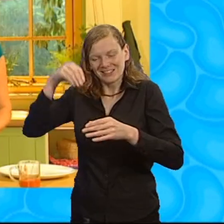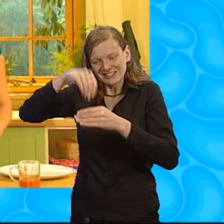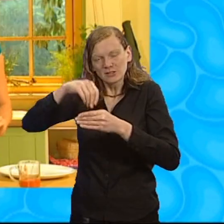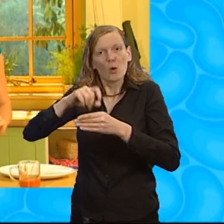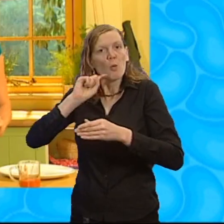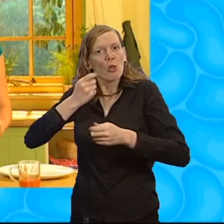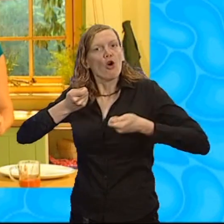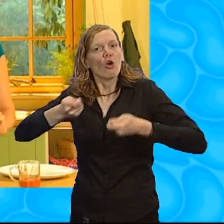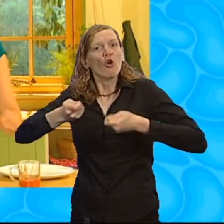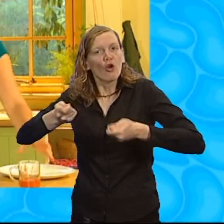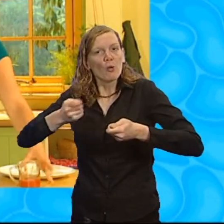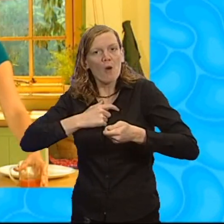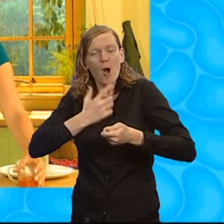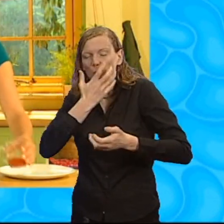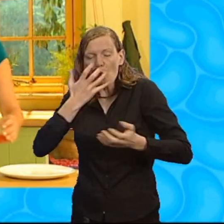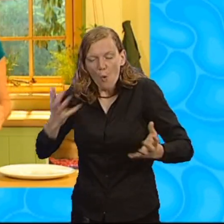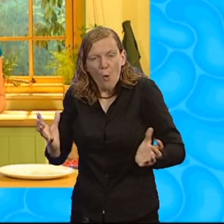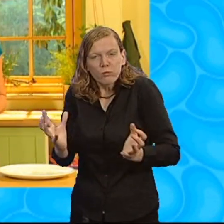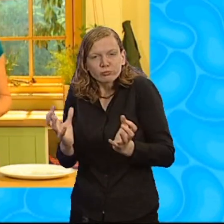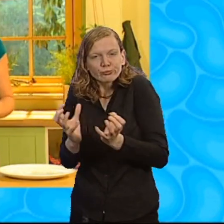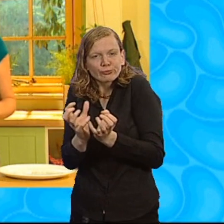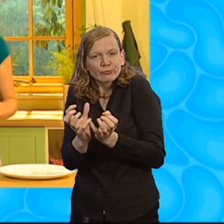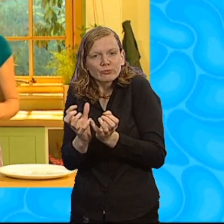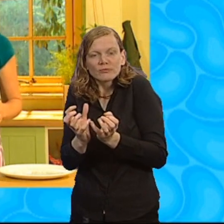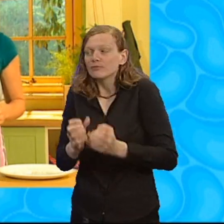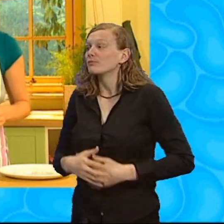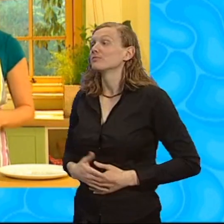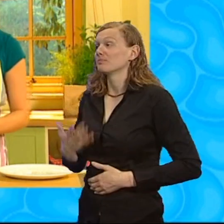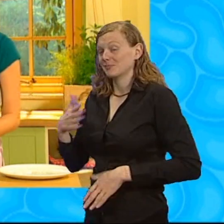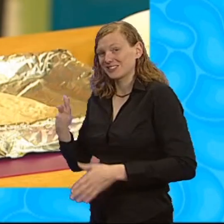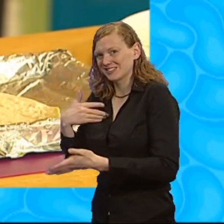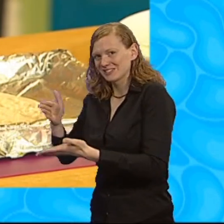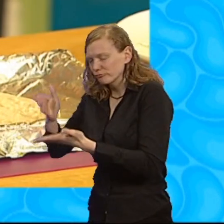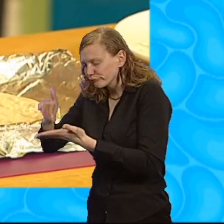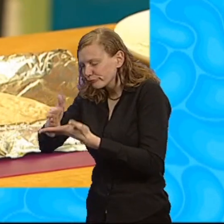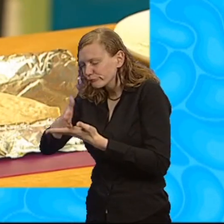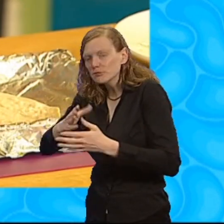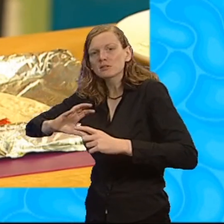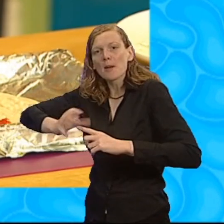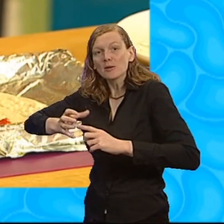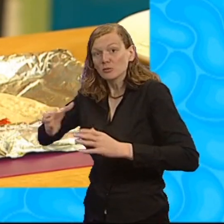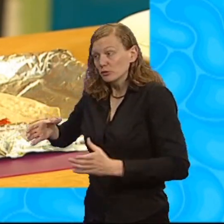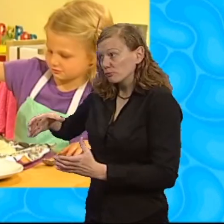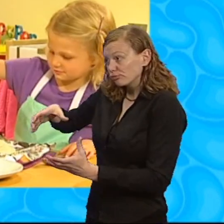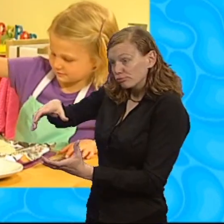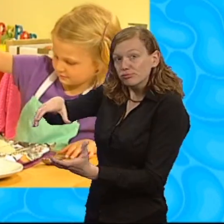And now, we're going to take some chopped tomatoes and we're going to pour them onto our bread wrap. So, pour them on.